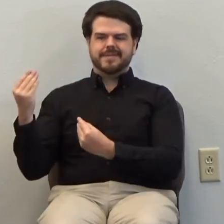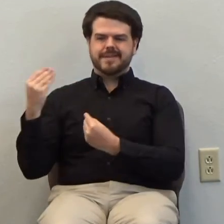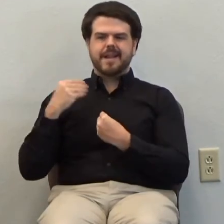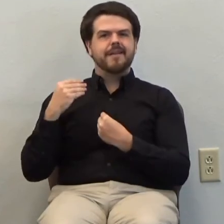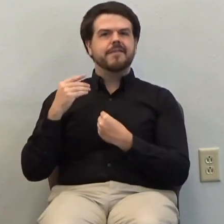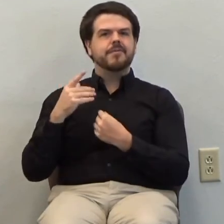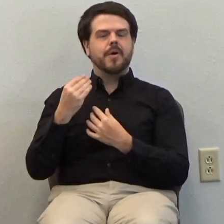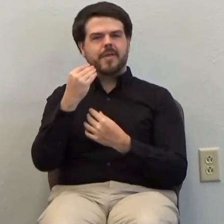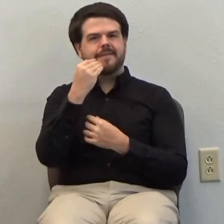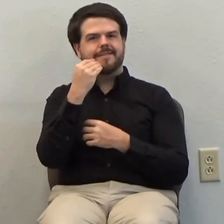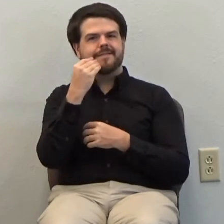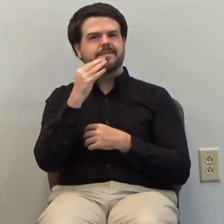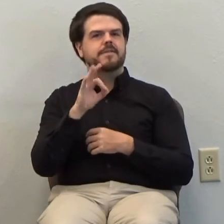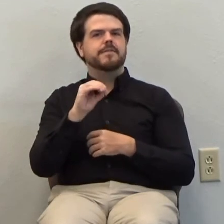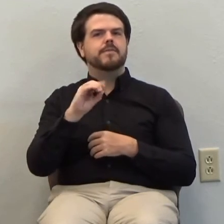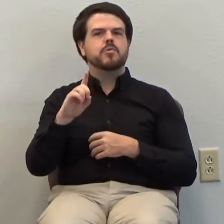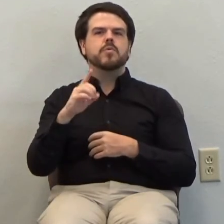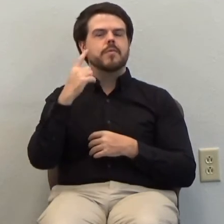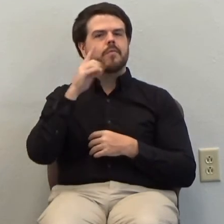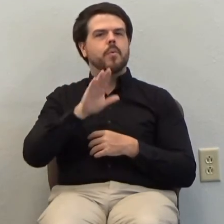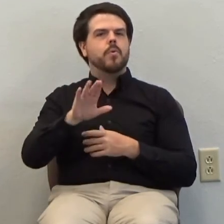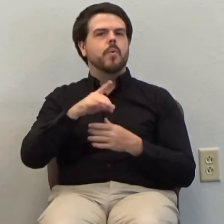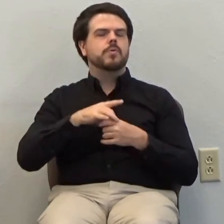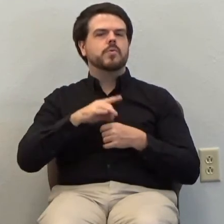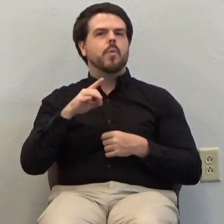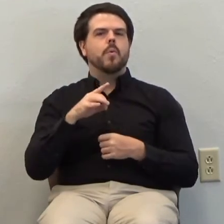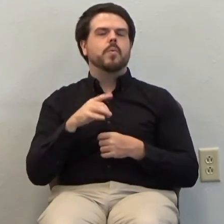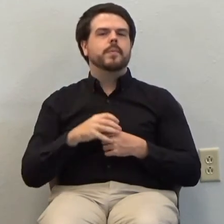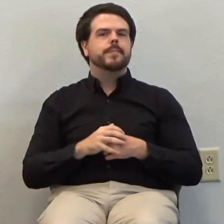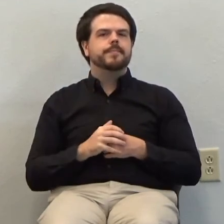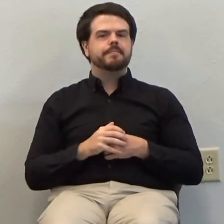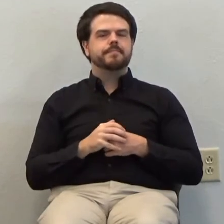the food that I gave your soul when you had the sacrament